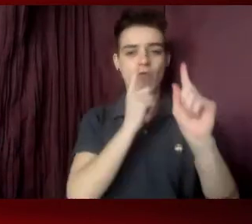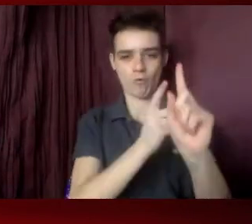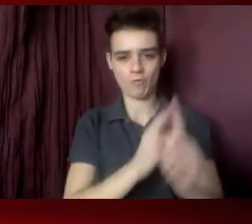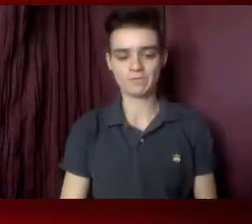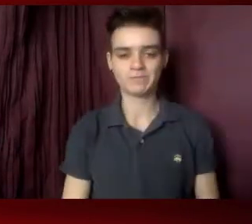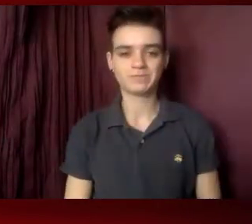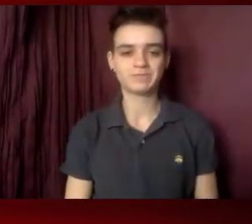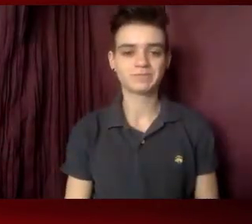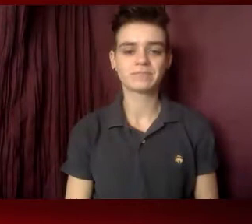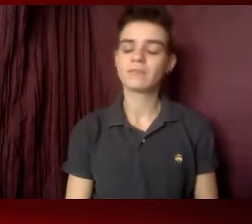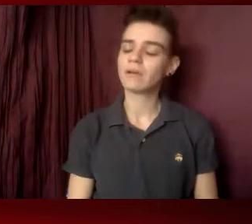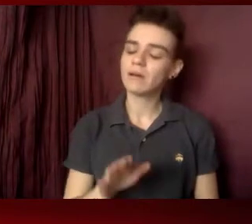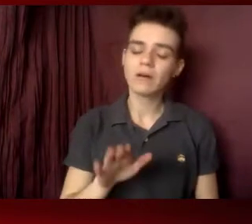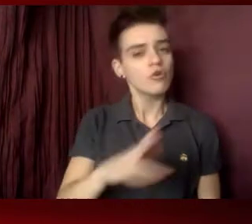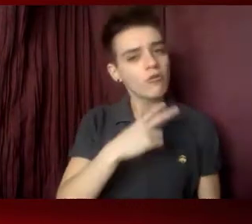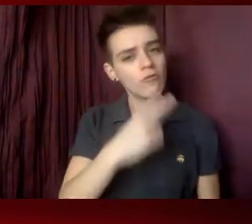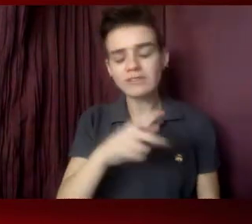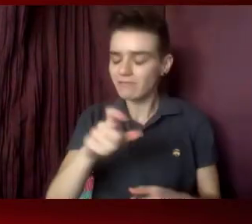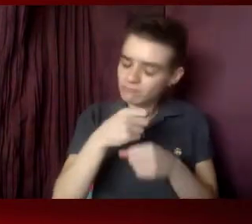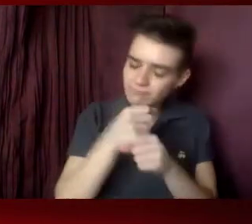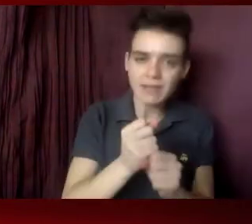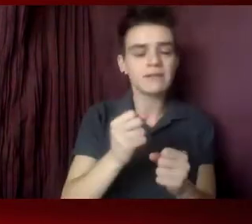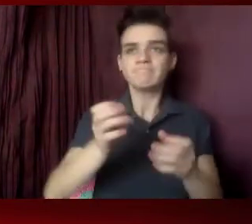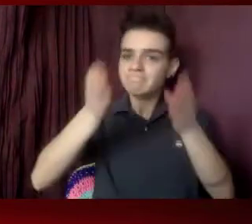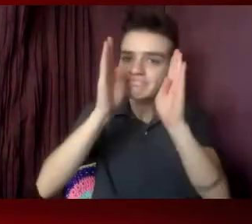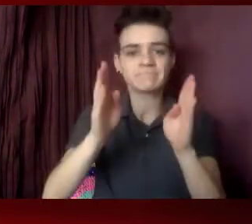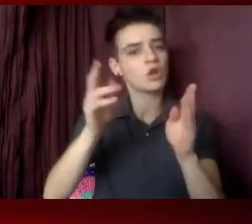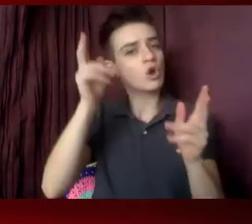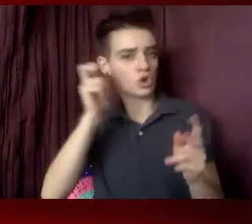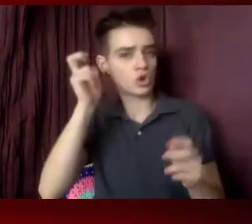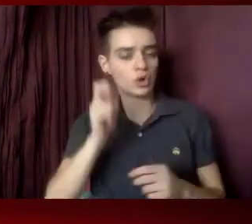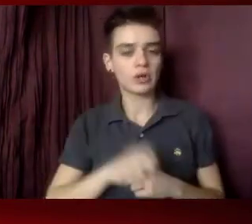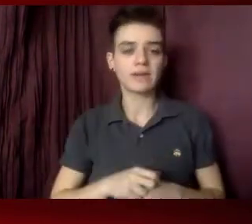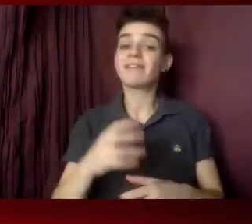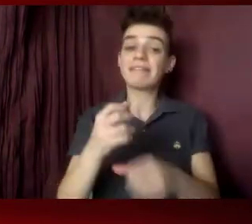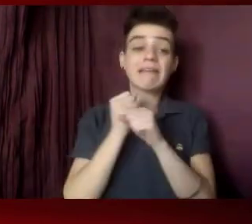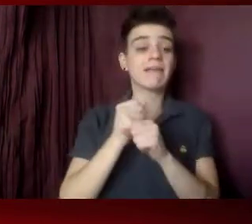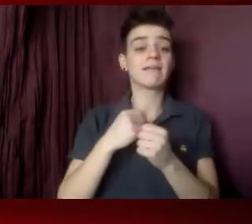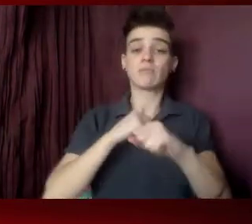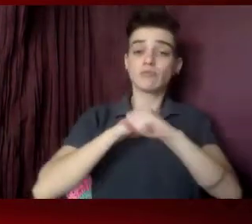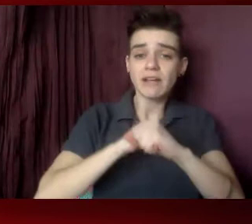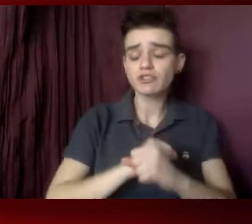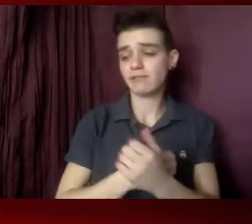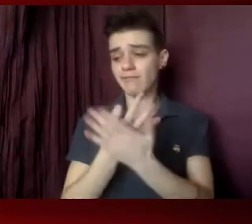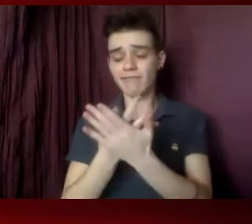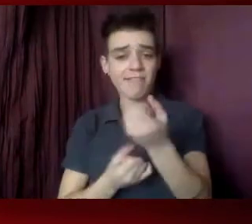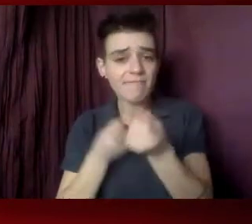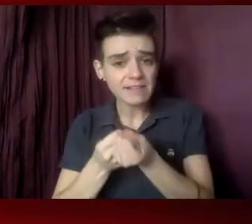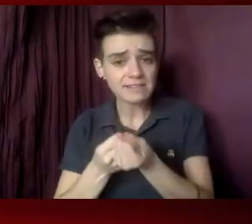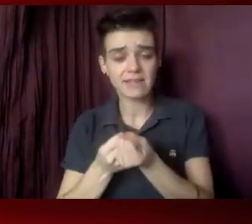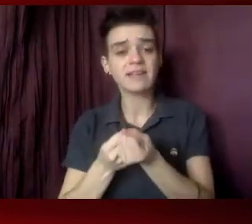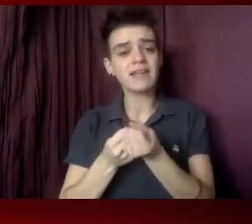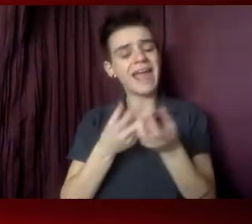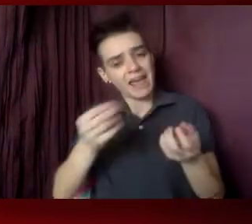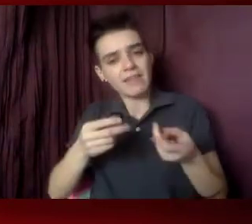Make our voices heard, and get the protections, the funding, the opportunities we need to support people living